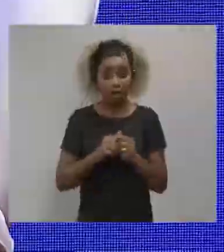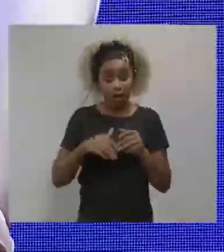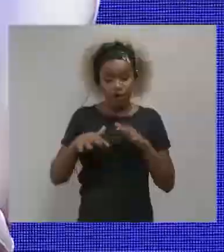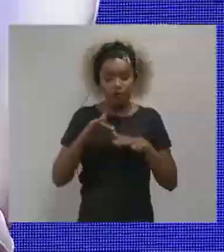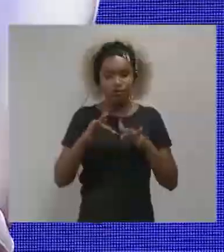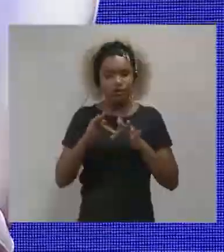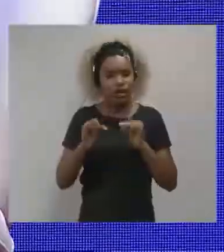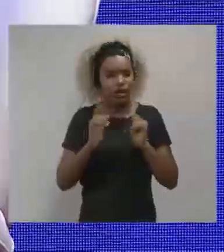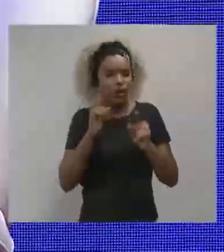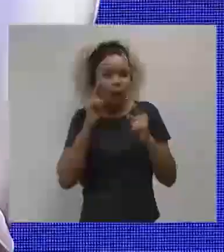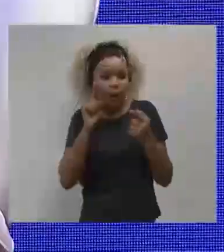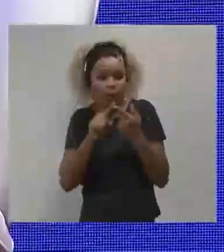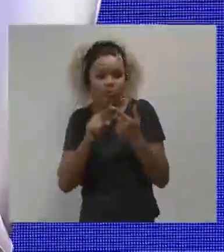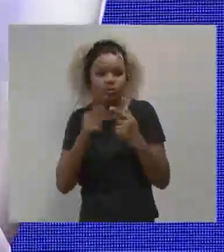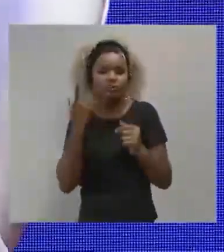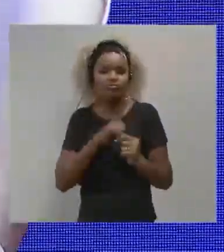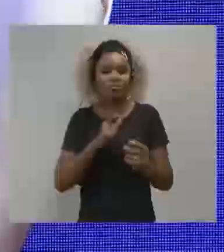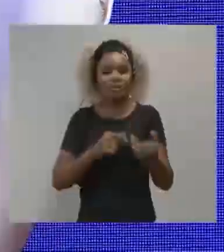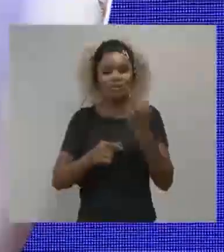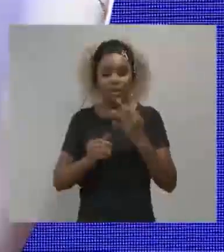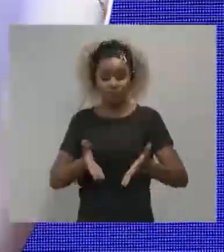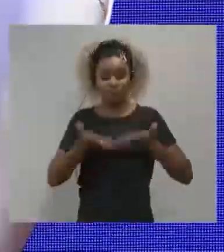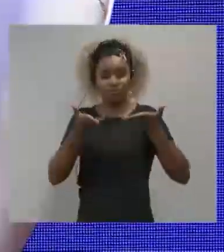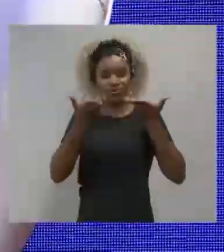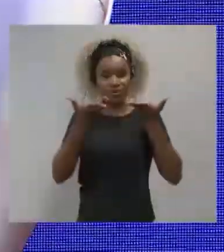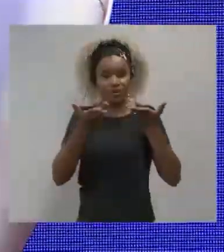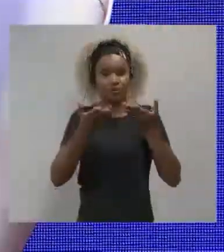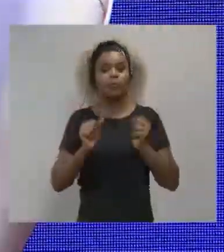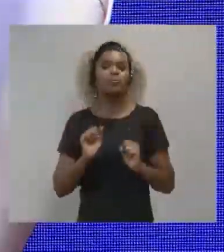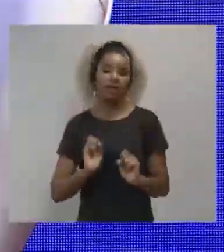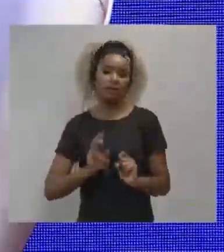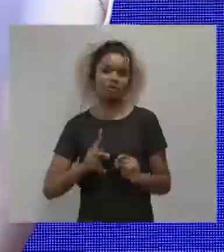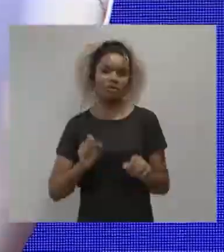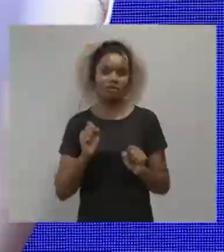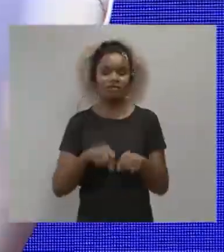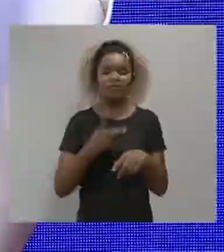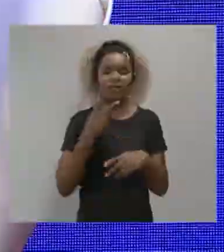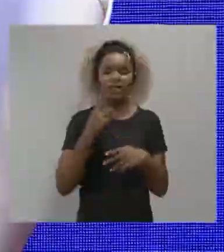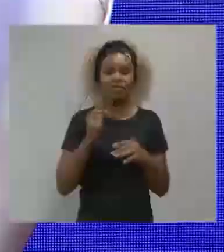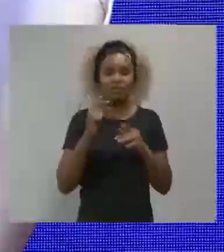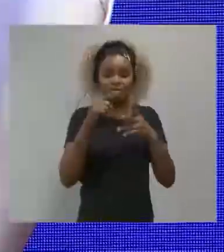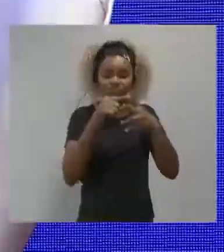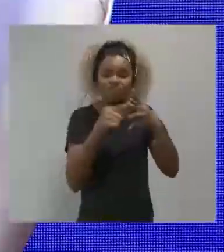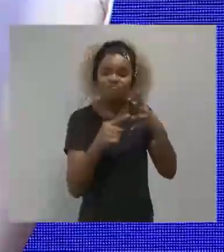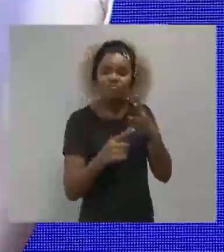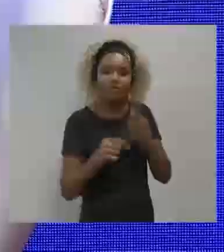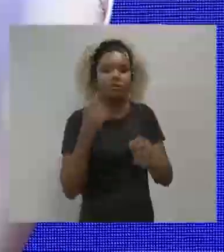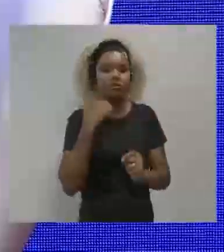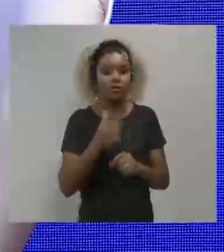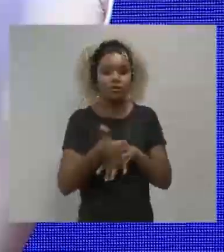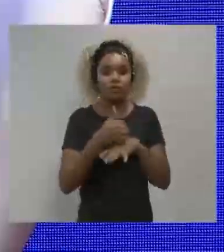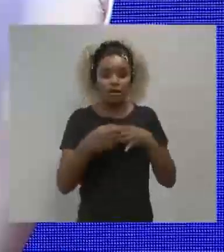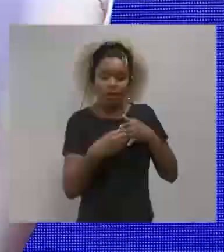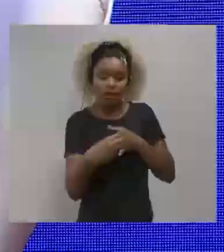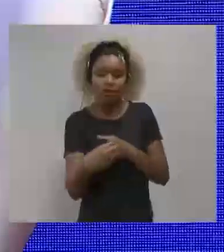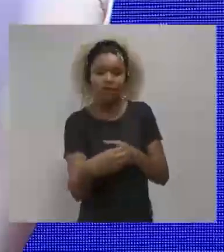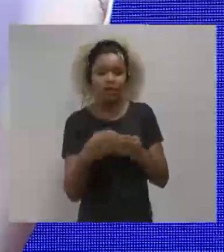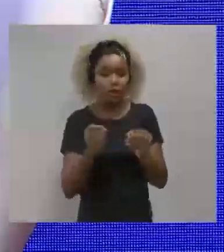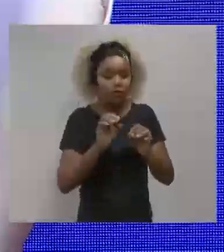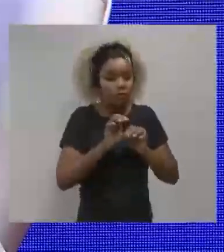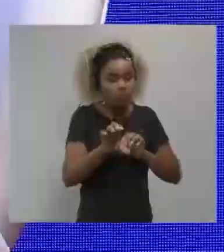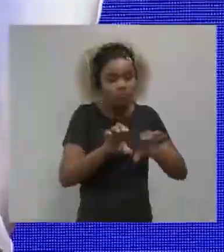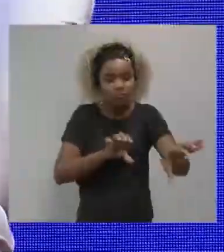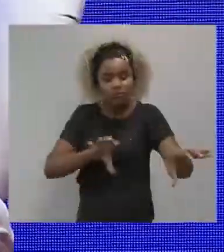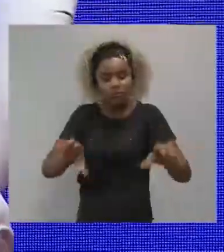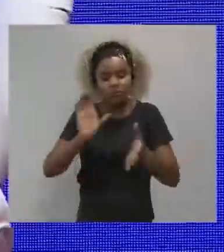What are these functionalities, these objectives that I want to reach, that I want to promote? And I'm talking about indicators that will better